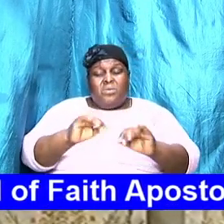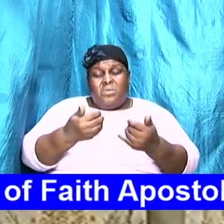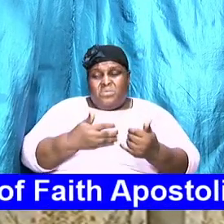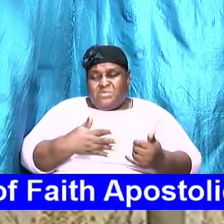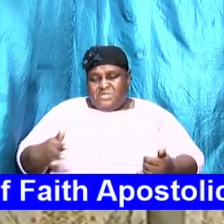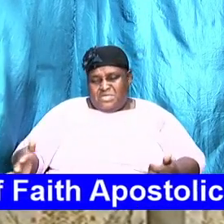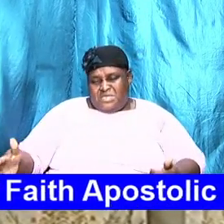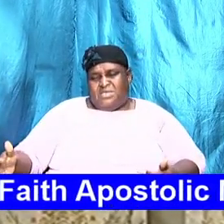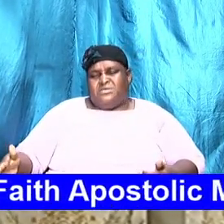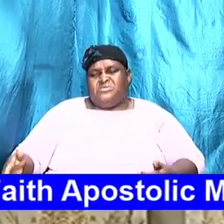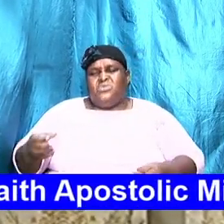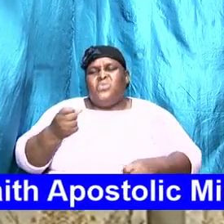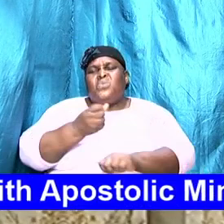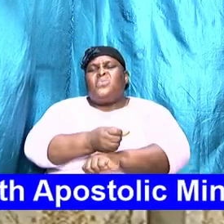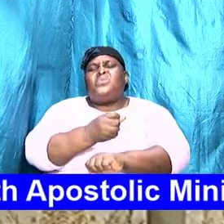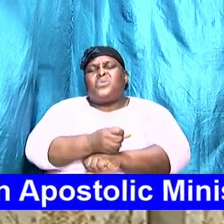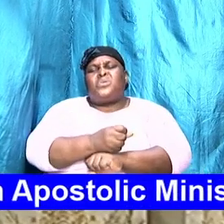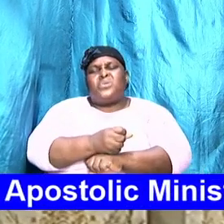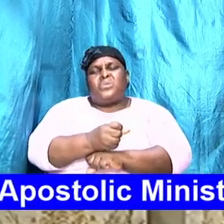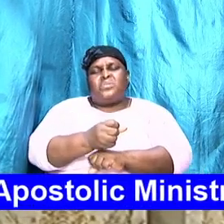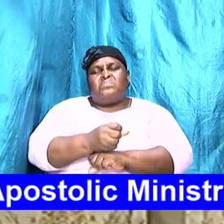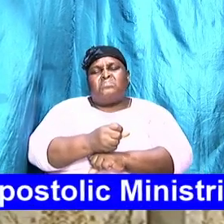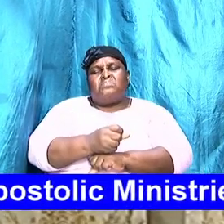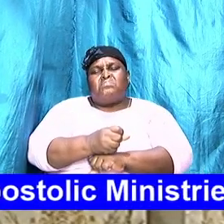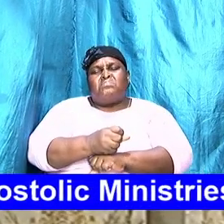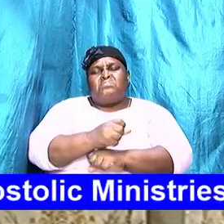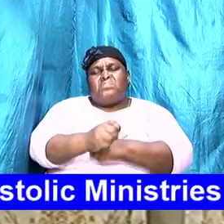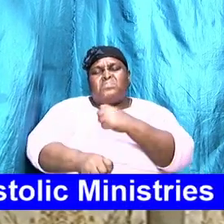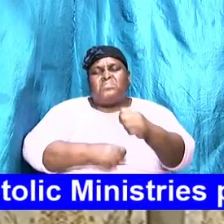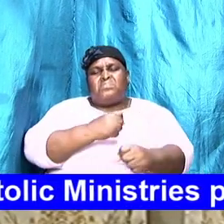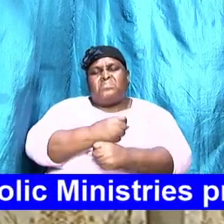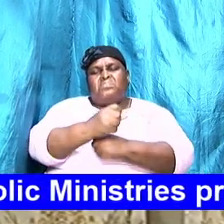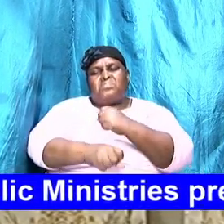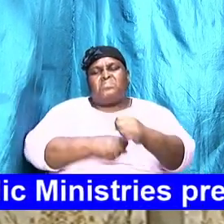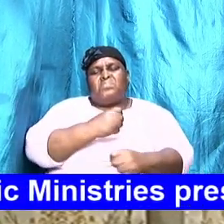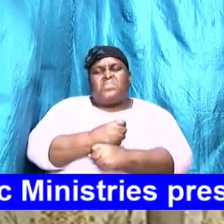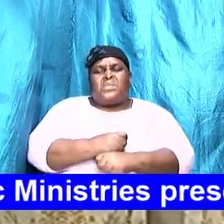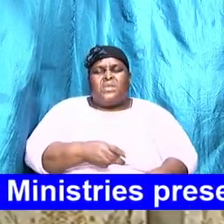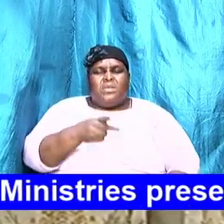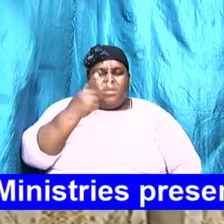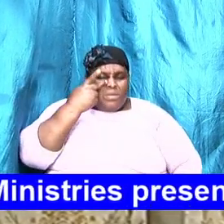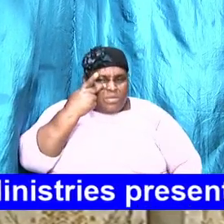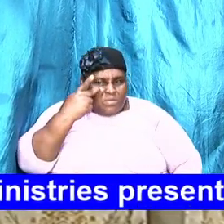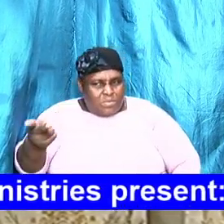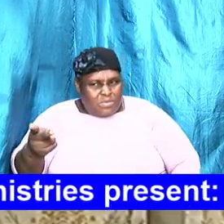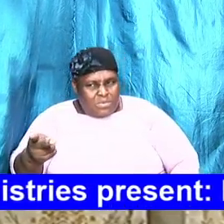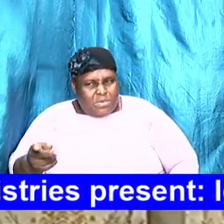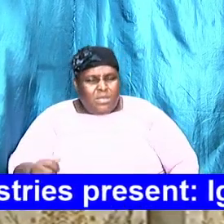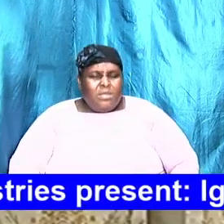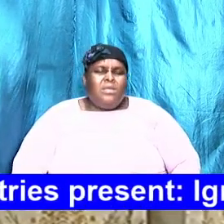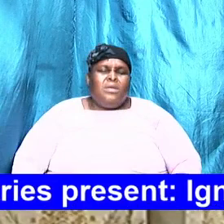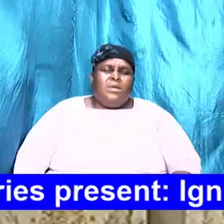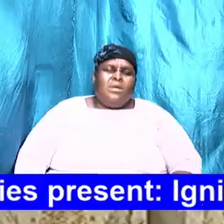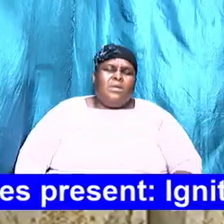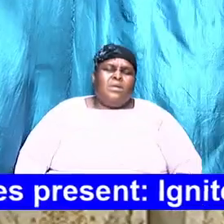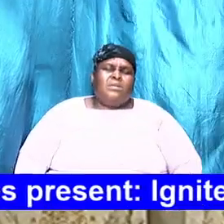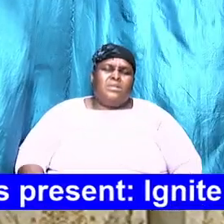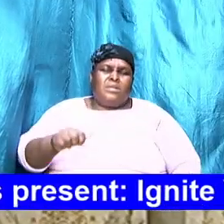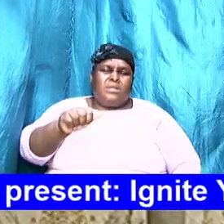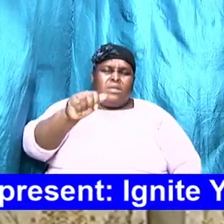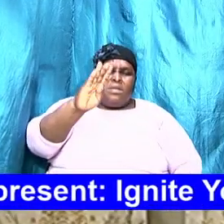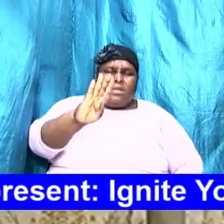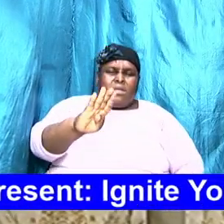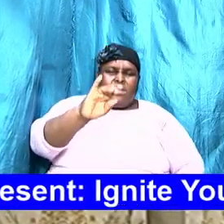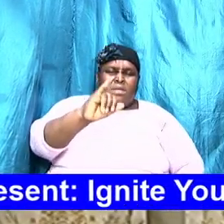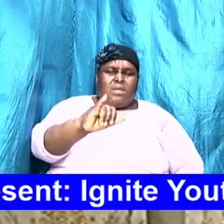years. And with different persons. And we looked at Abigail. And we looked at Sarah. Yes. We looked at